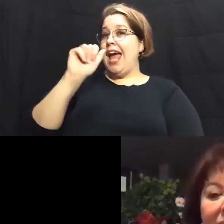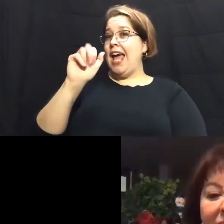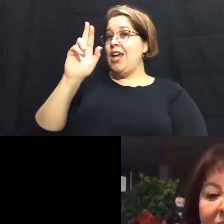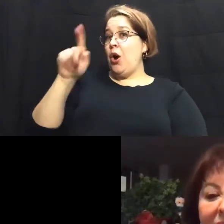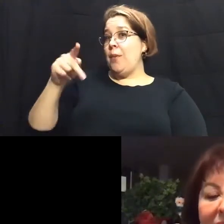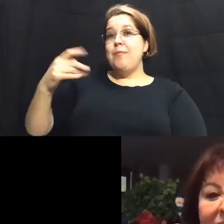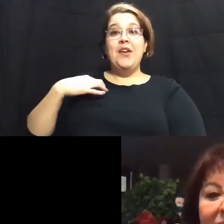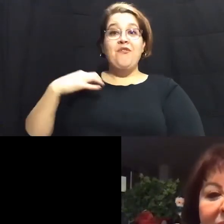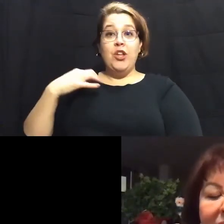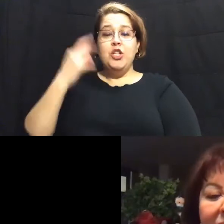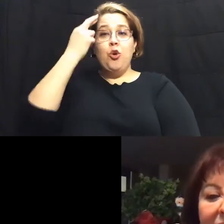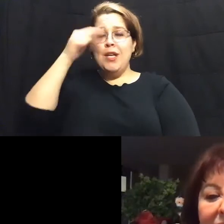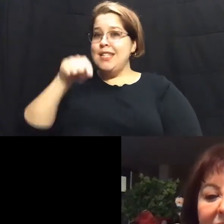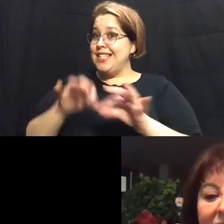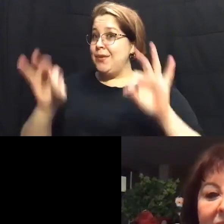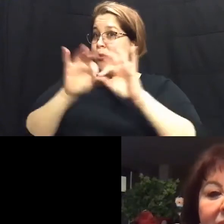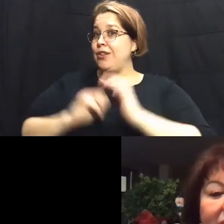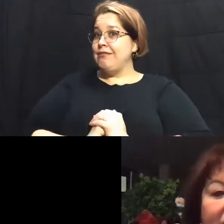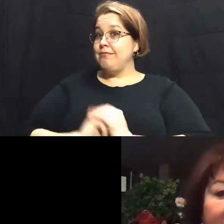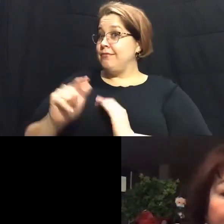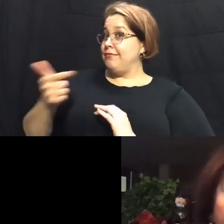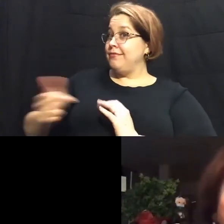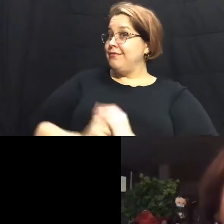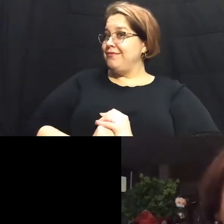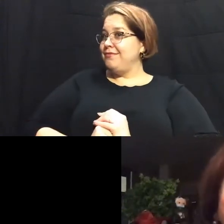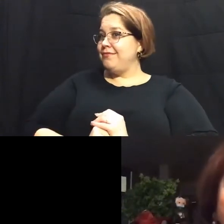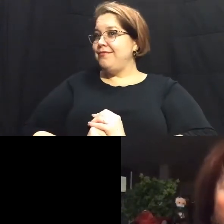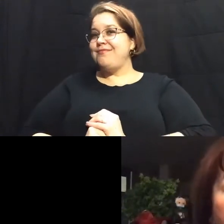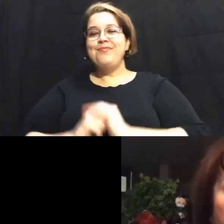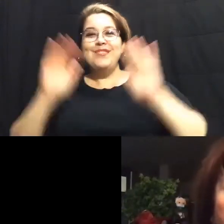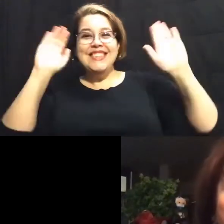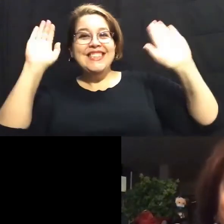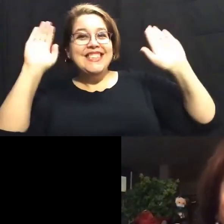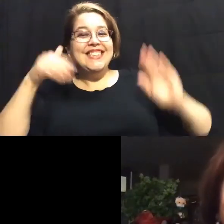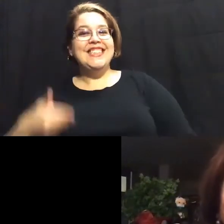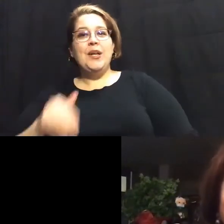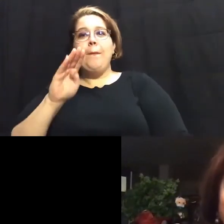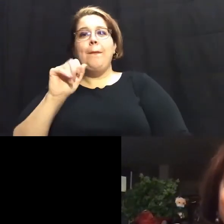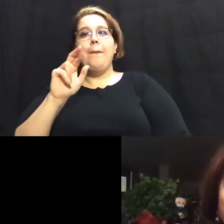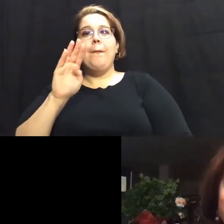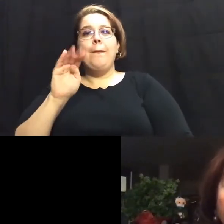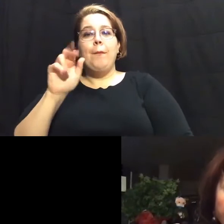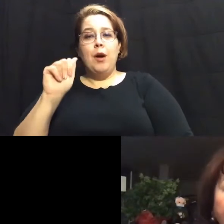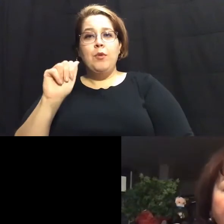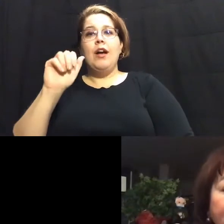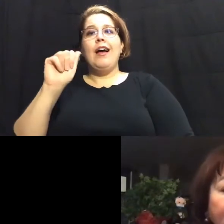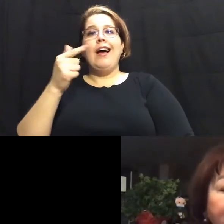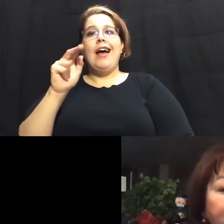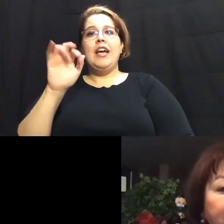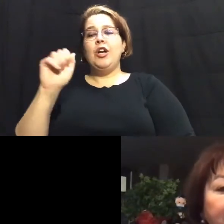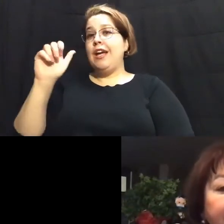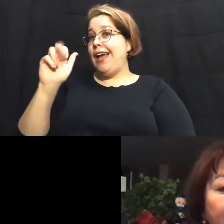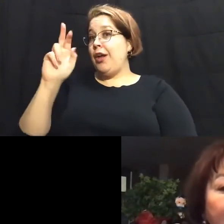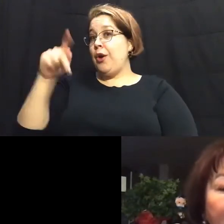about why this is important. Barbara. Hi, I'm Barbara Aguirre, an AARP volunteer in San